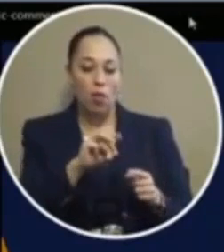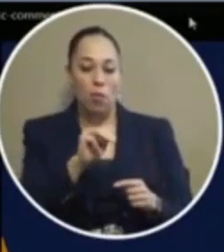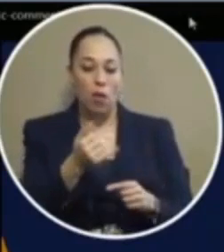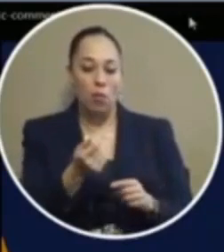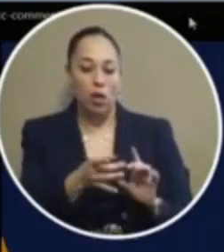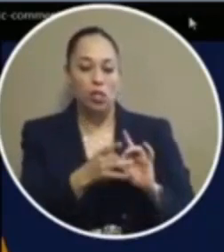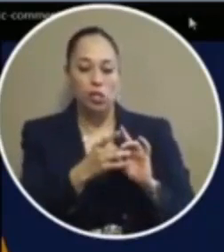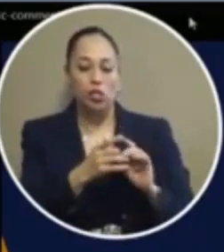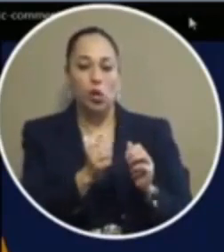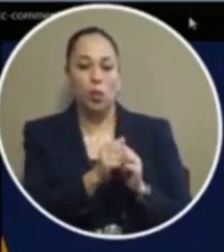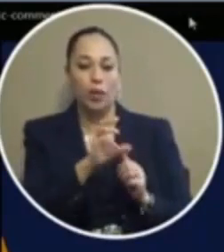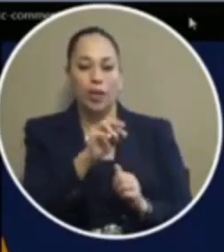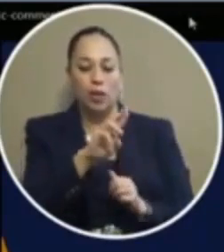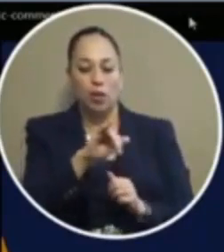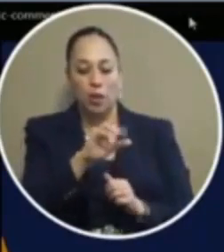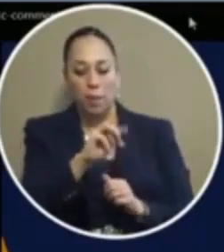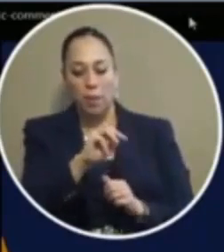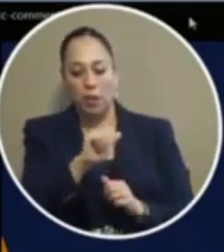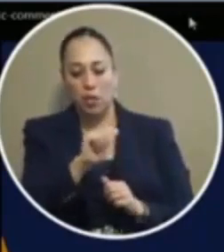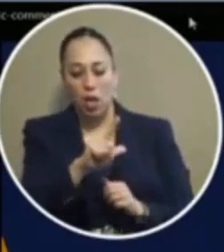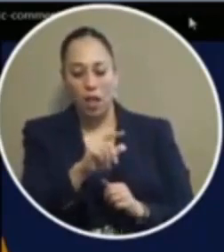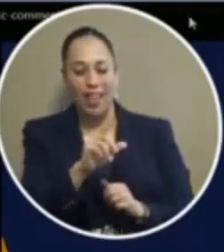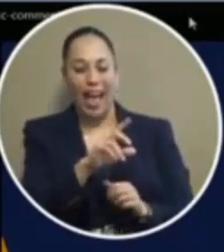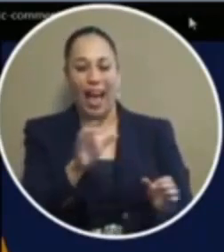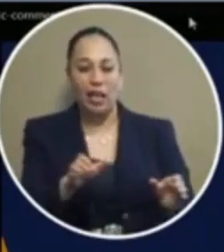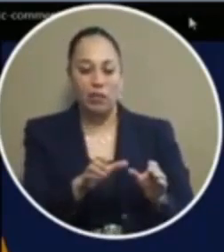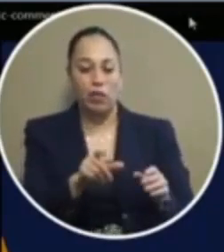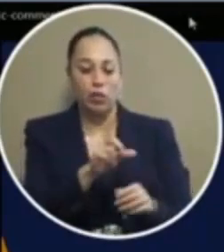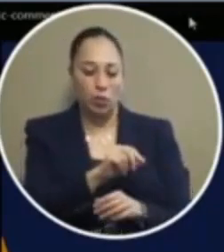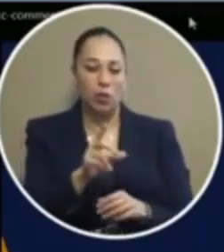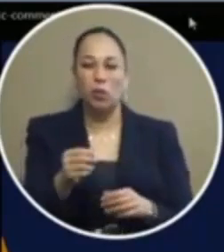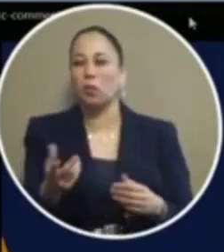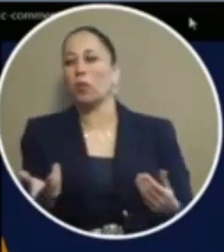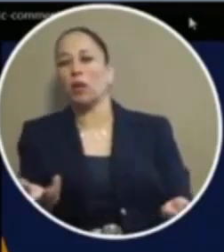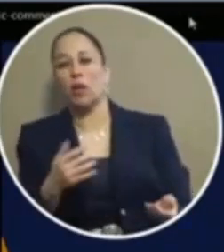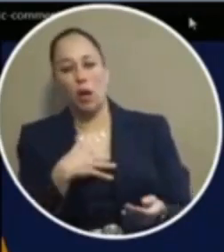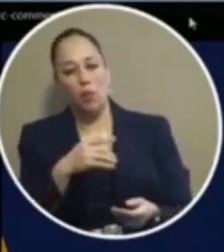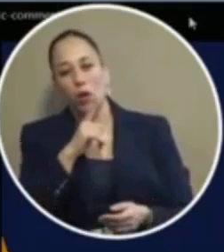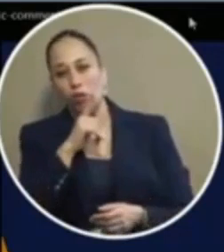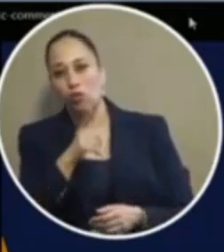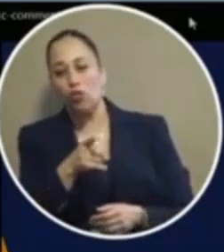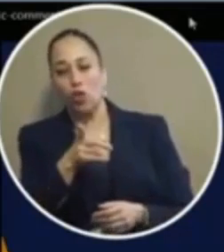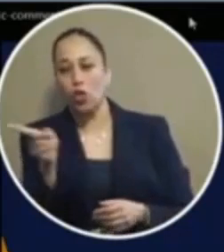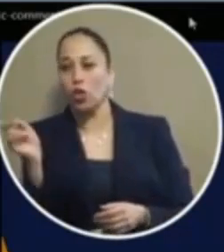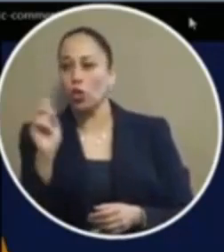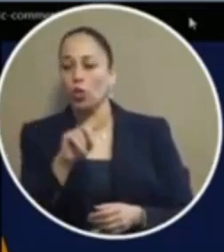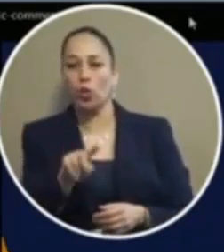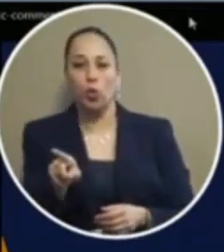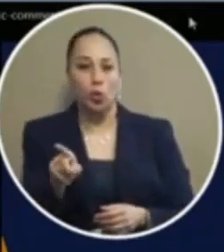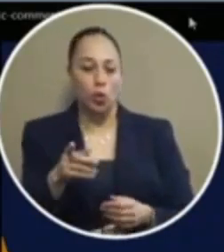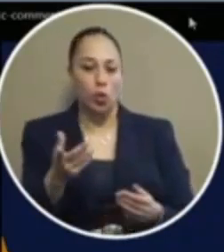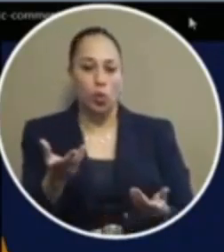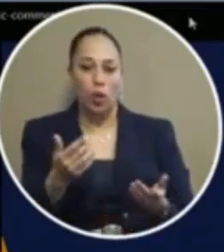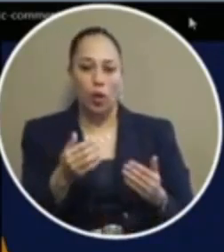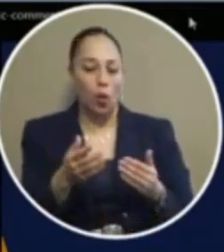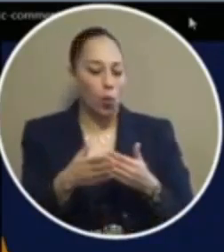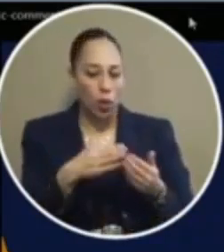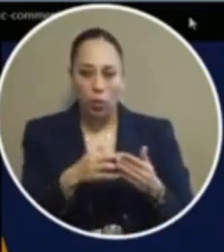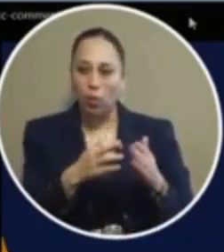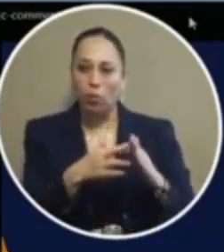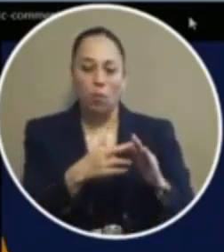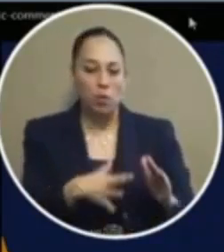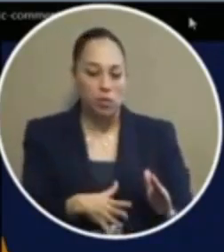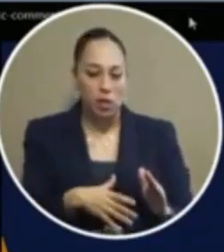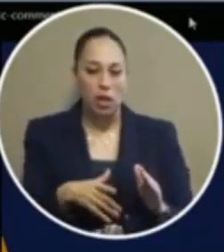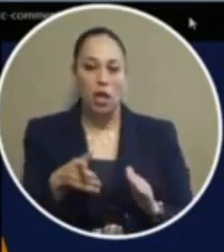associated with criminal activity it's 2020 and i'm sure that there are a lot of you guys even representatives that know